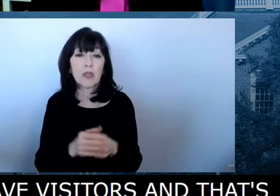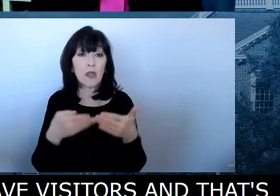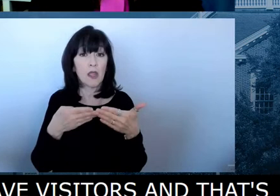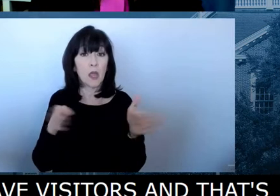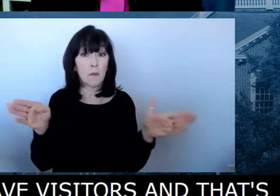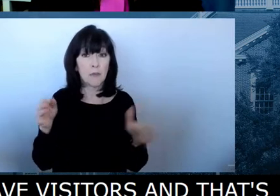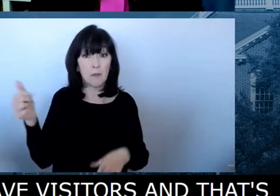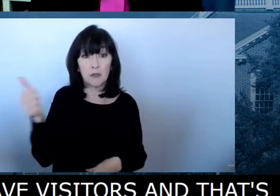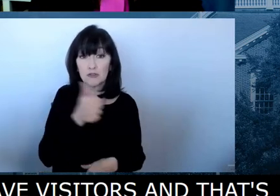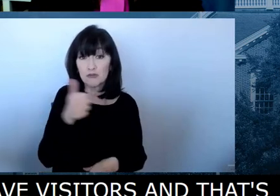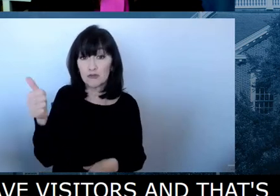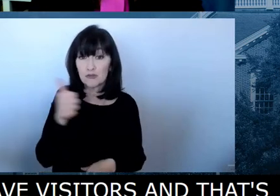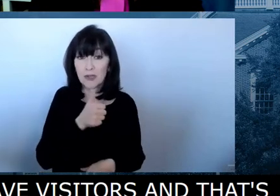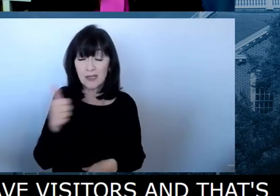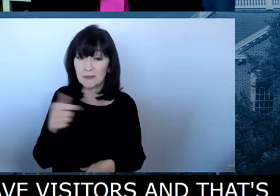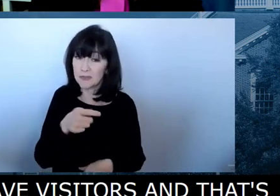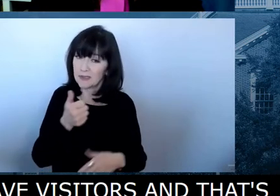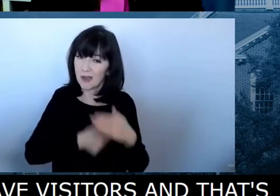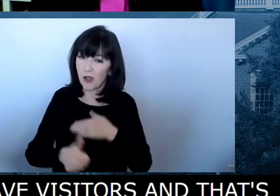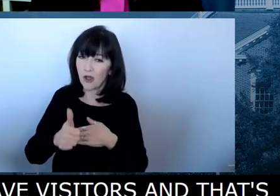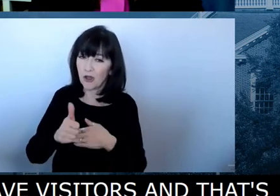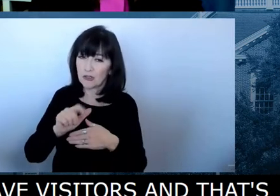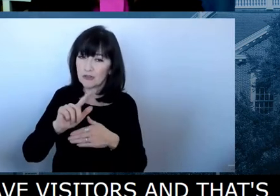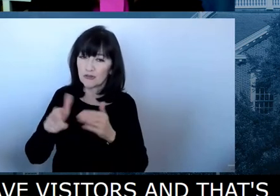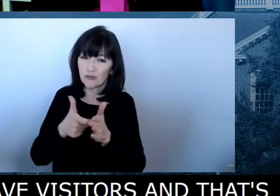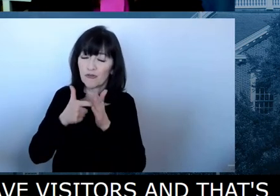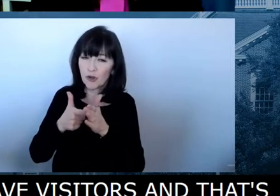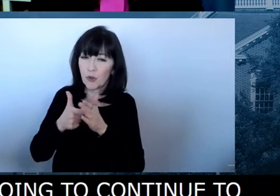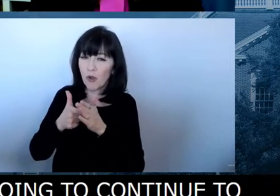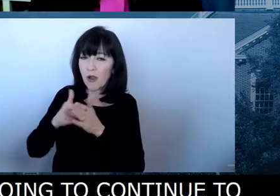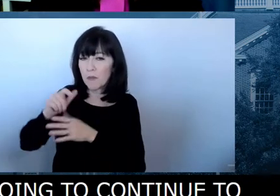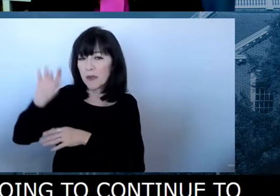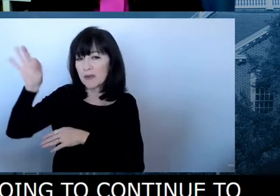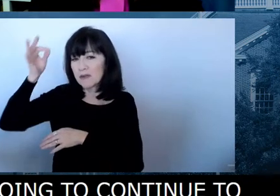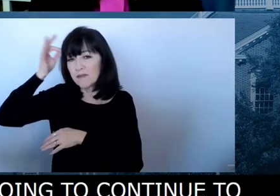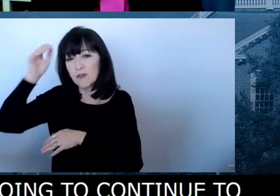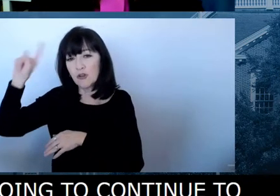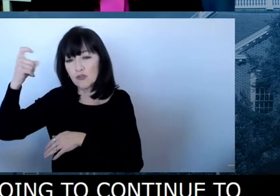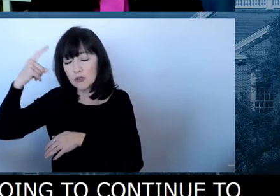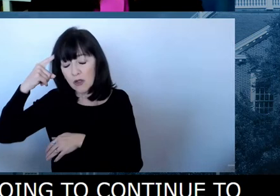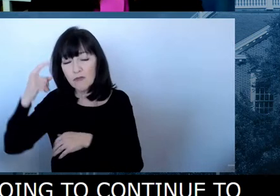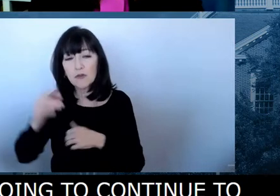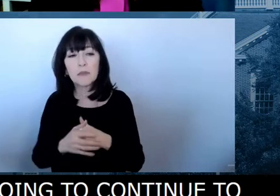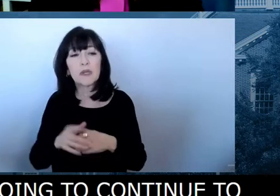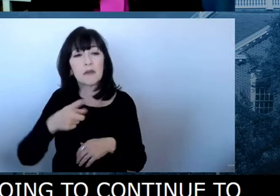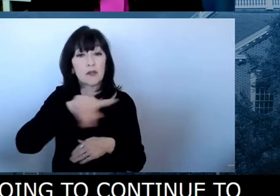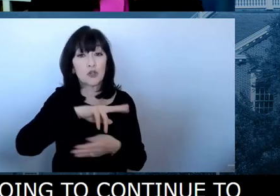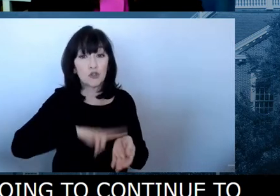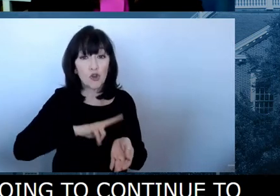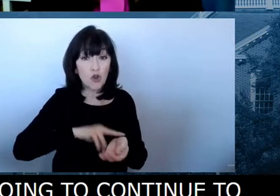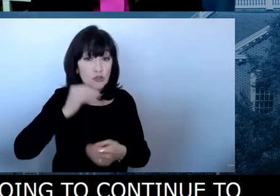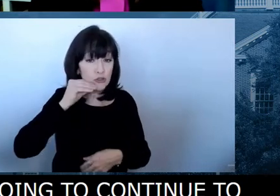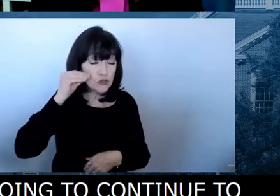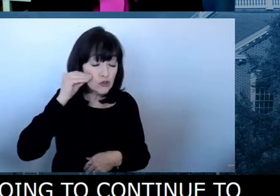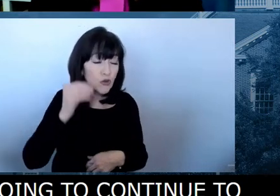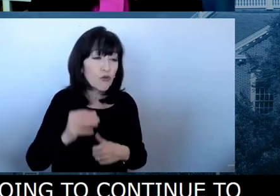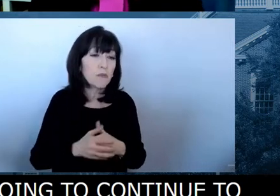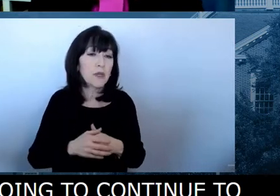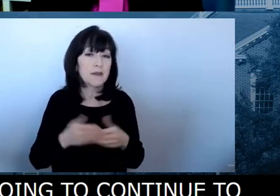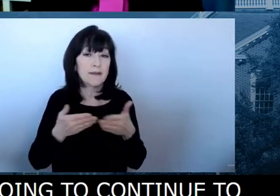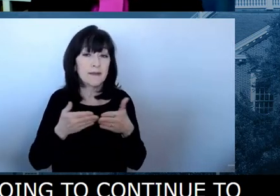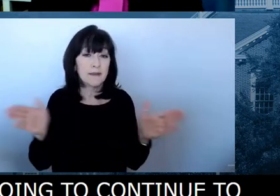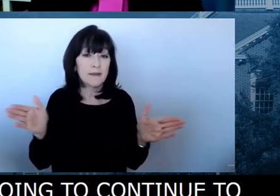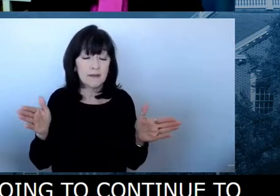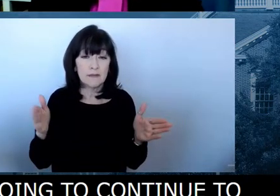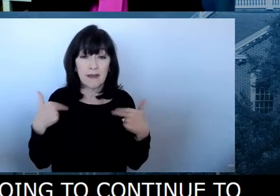under the requirements of the federal government. So long-term care facilities, uh, healthcare facilities, public transportation. Uh,